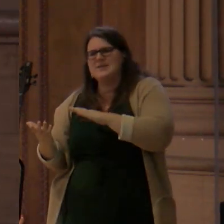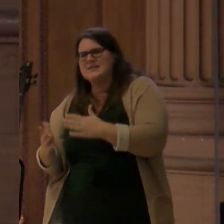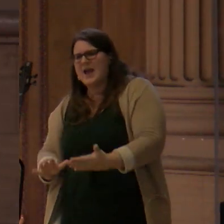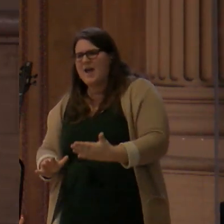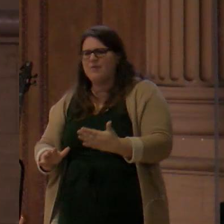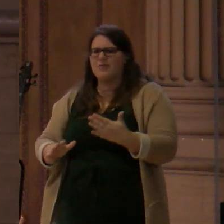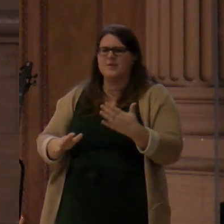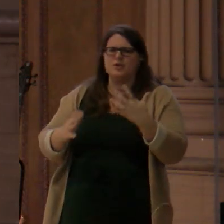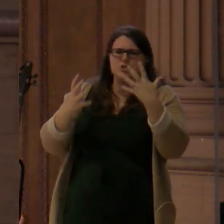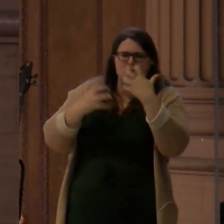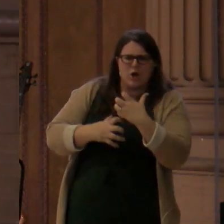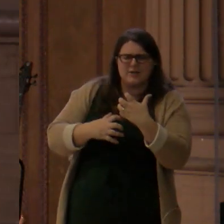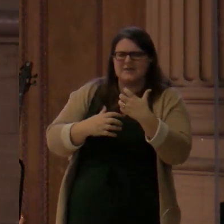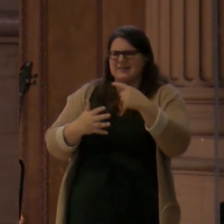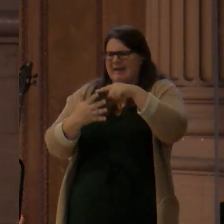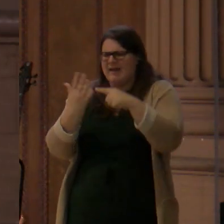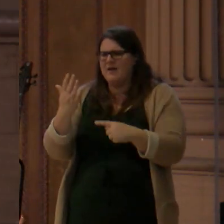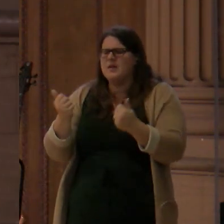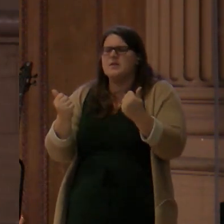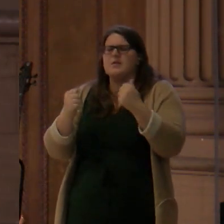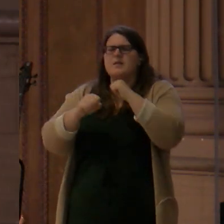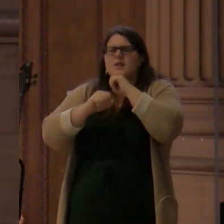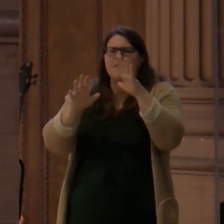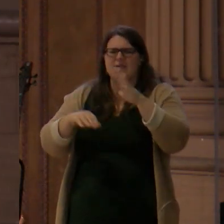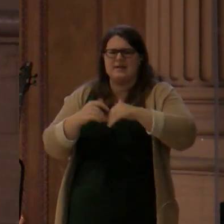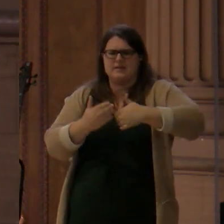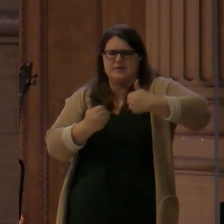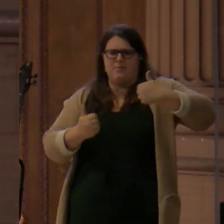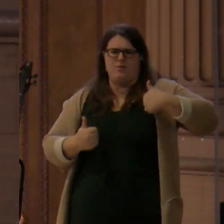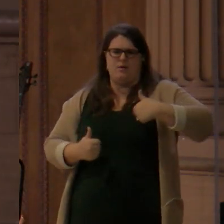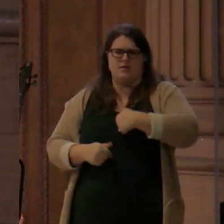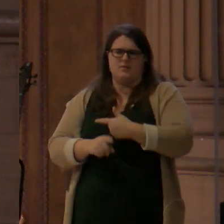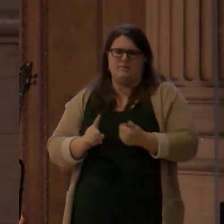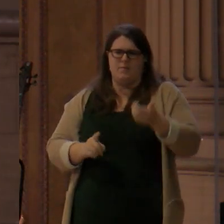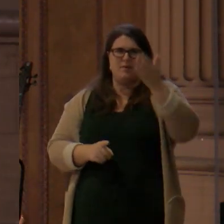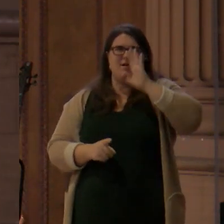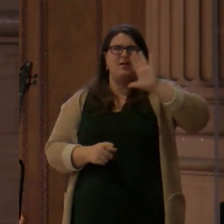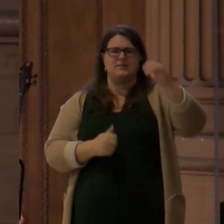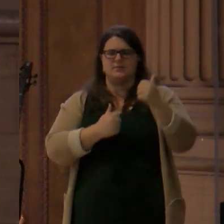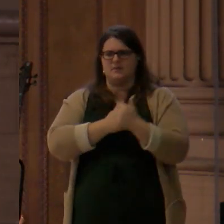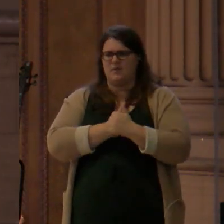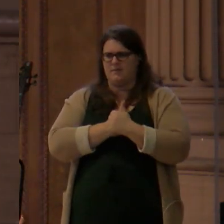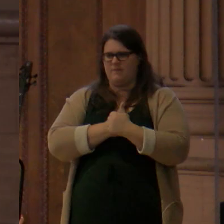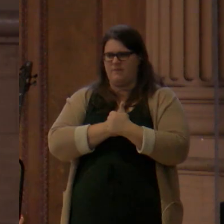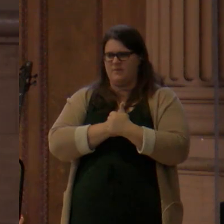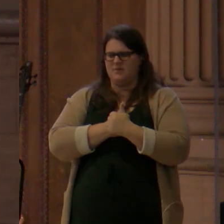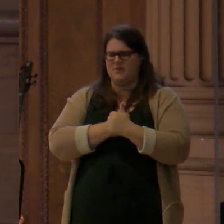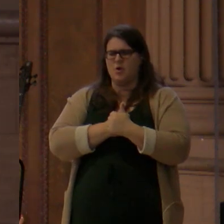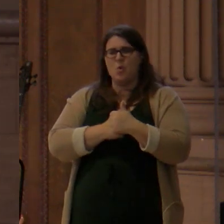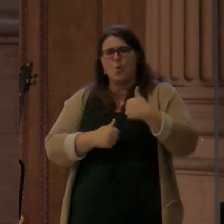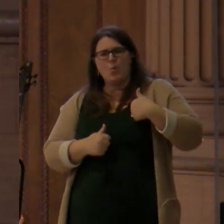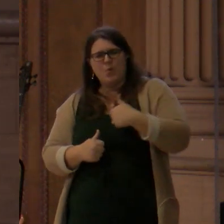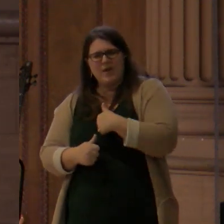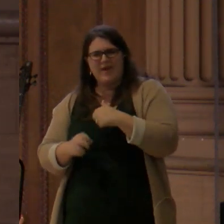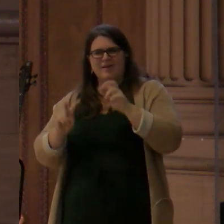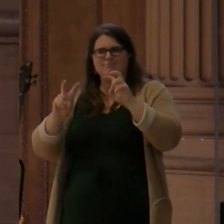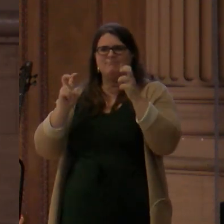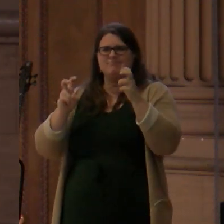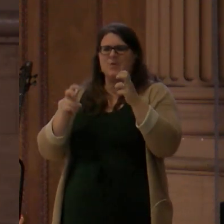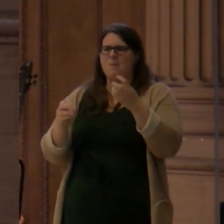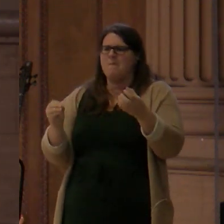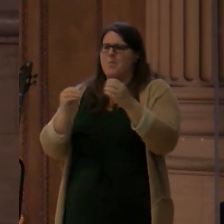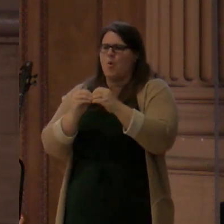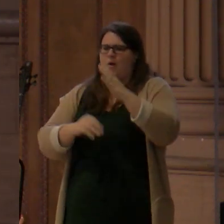real enemy, but he doesn't conquer. know, in fact, actually, we're more than conquerors because we follow the one who's crushed the head of the